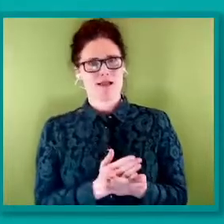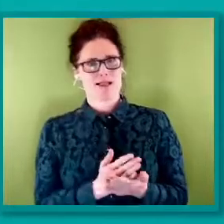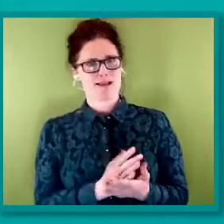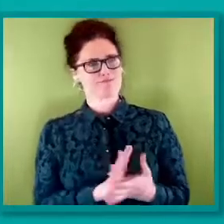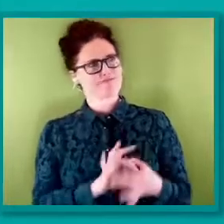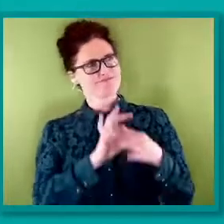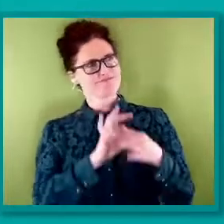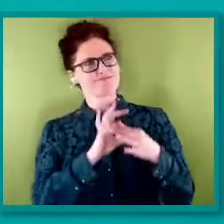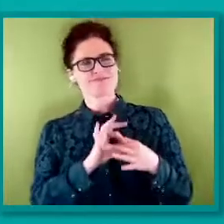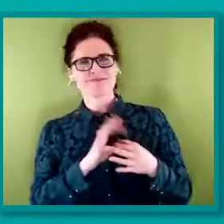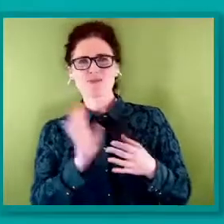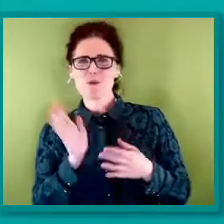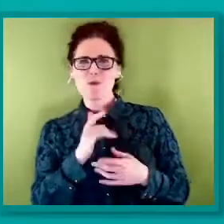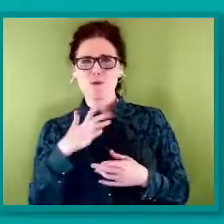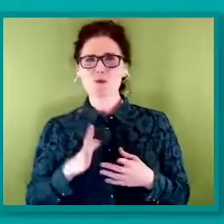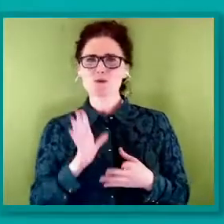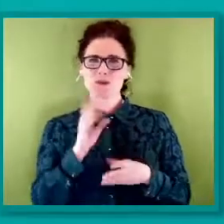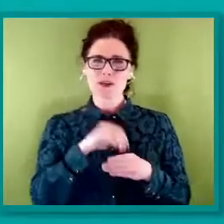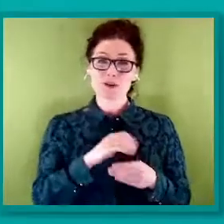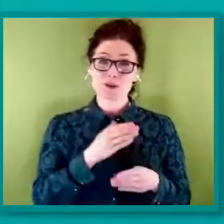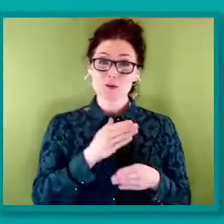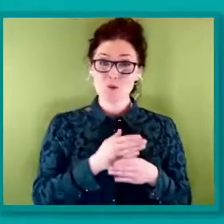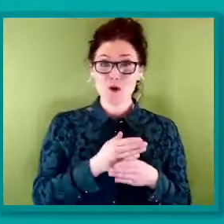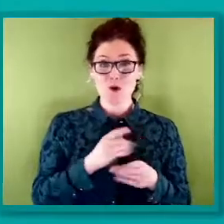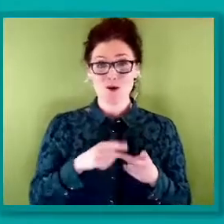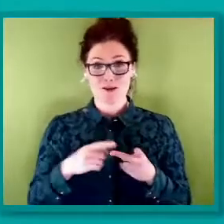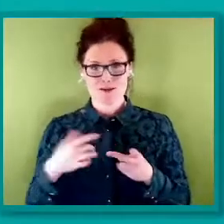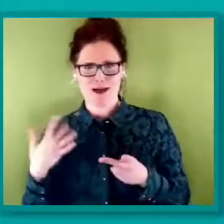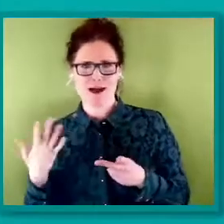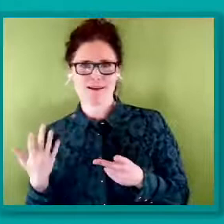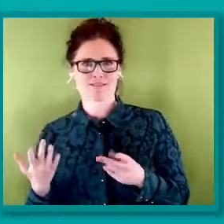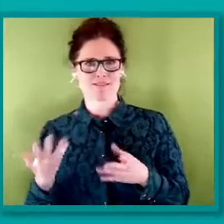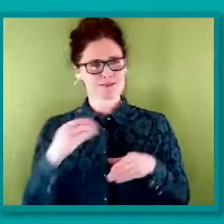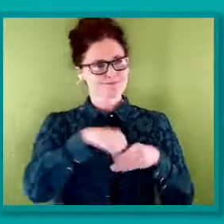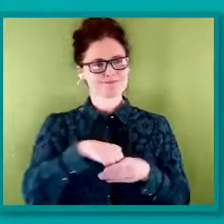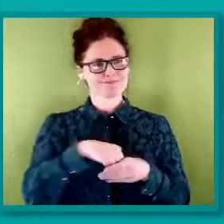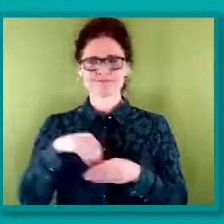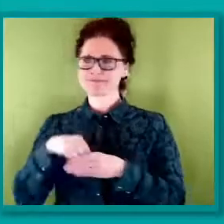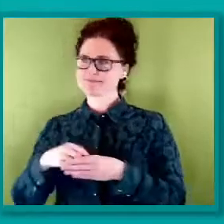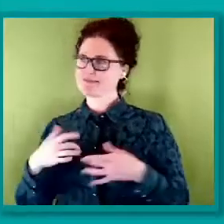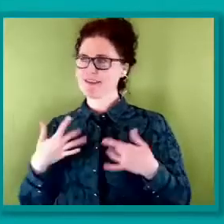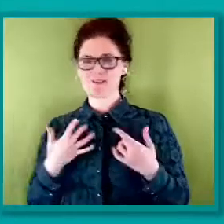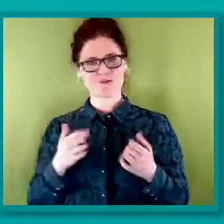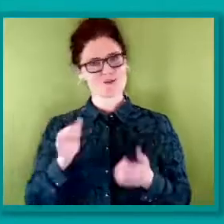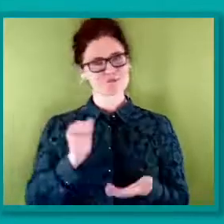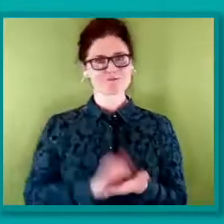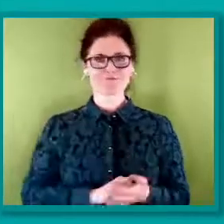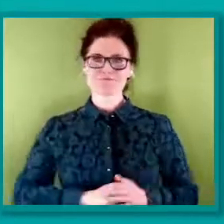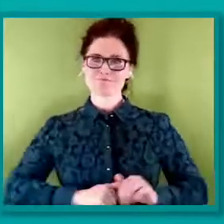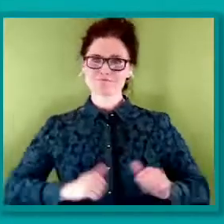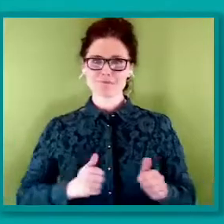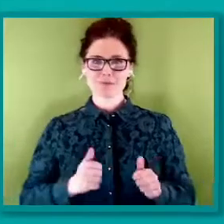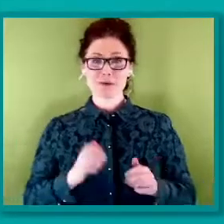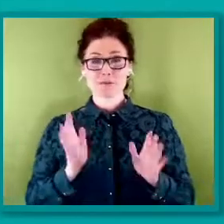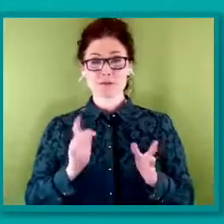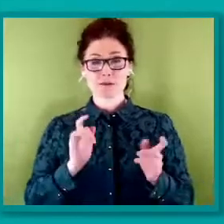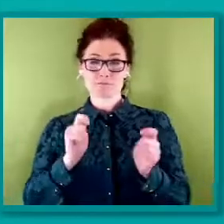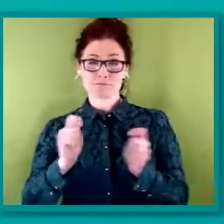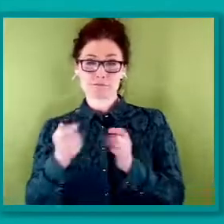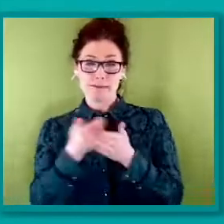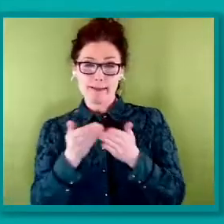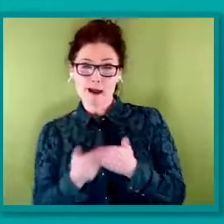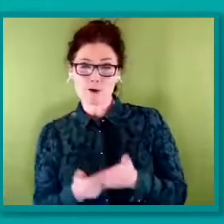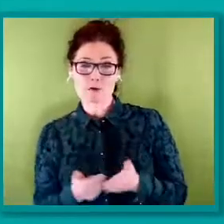work and in life. A simple way to start is to adapt our language to be less binary and to look at in-house